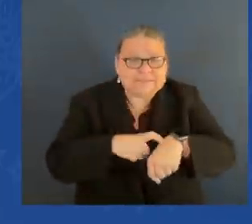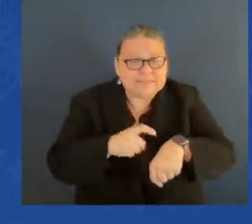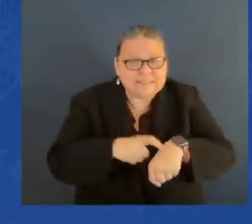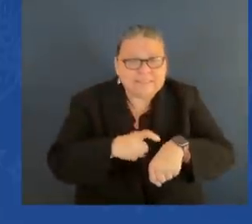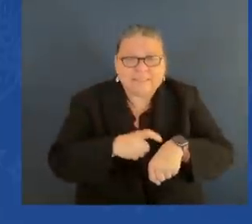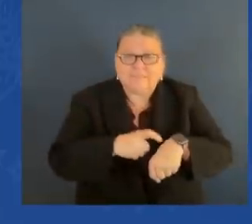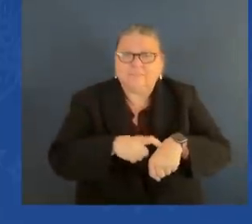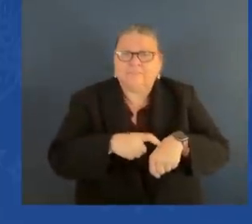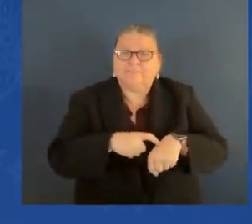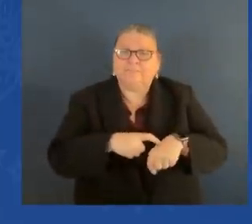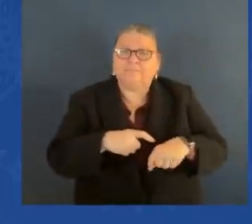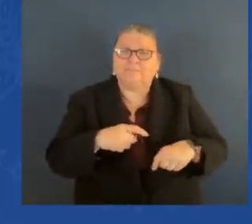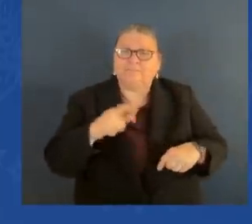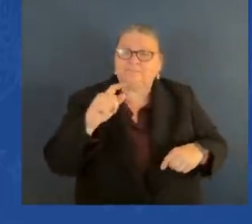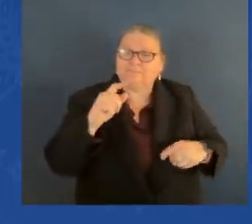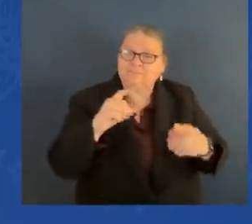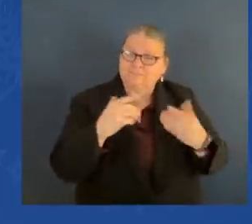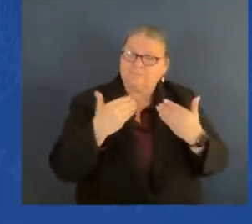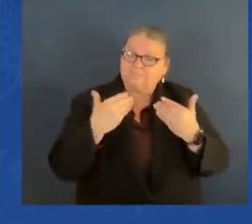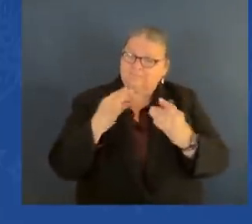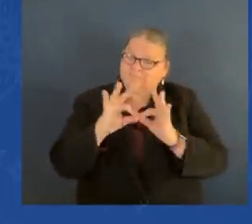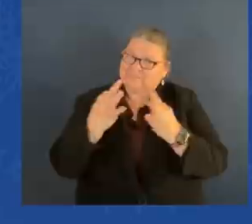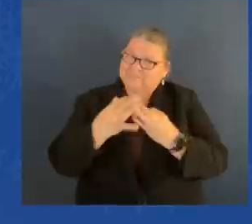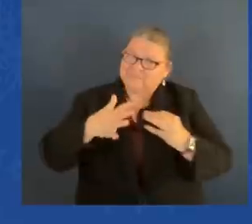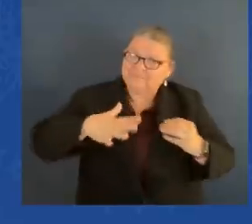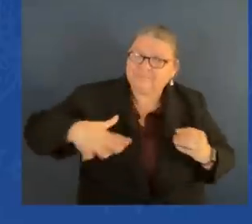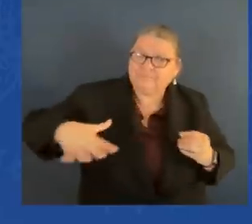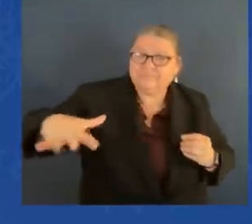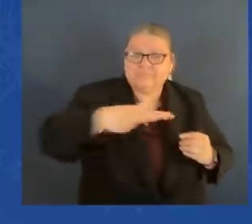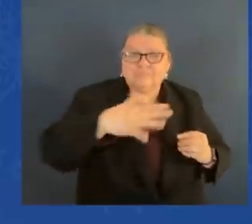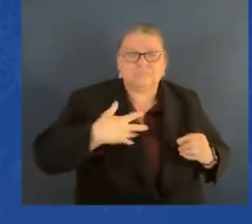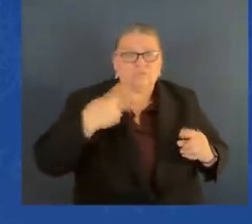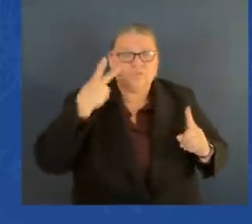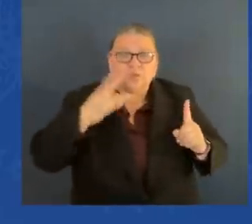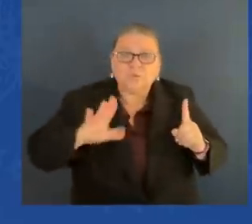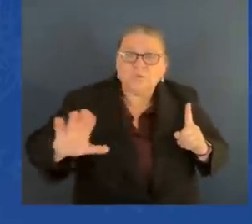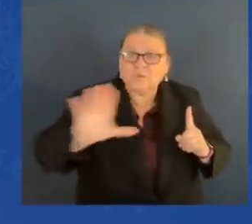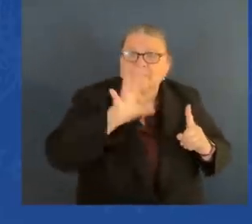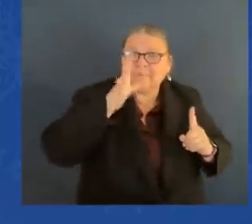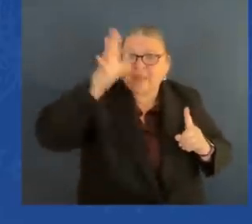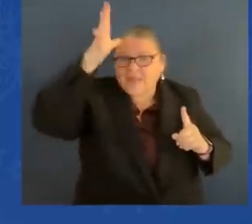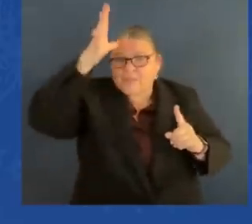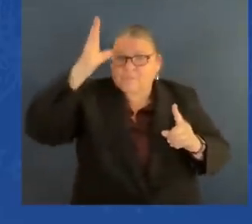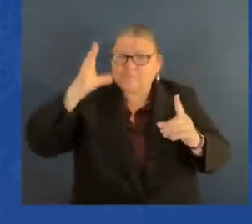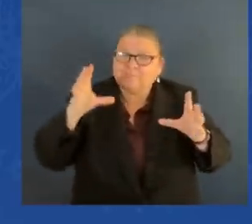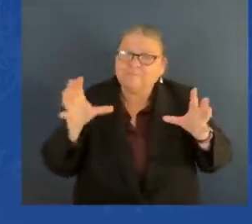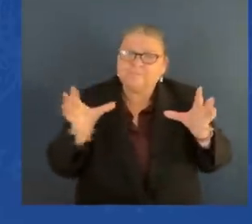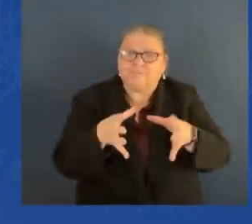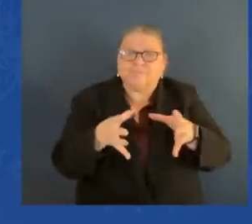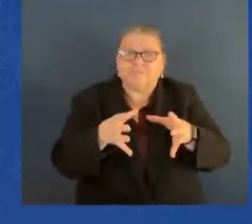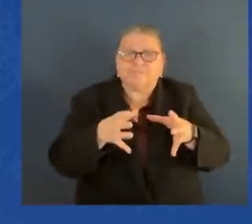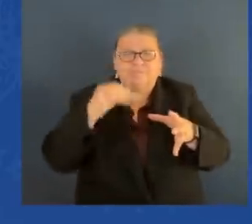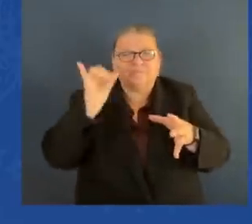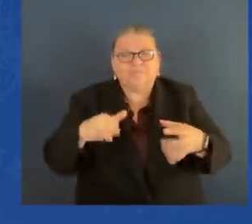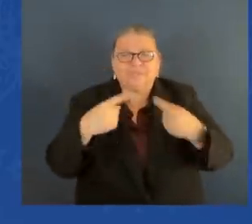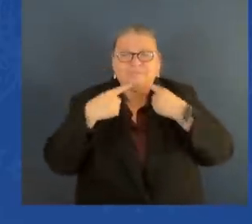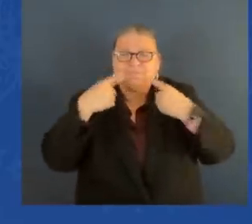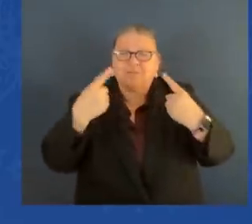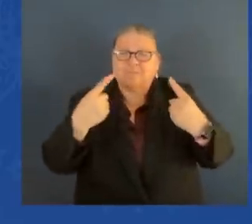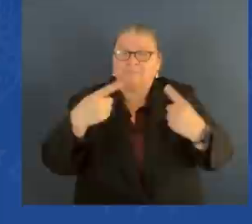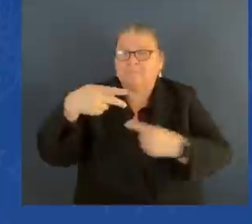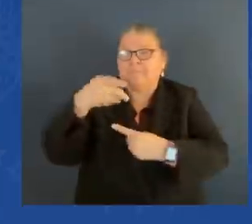reminded me of that great line from Christian Marlowe's poem, come live with me and be my love,